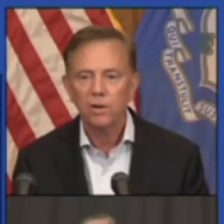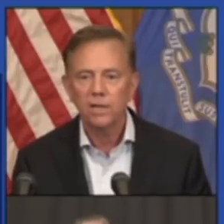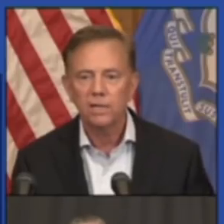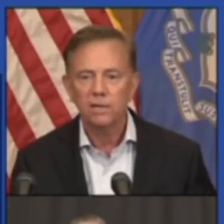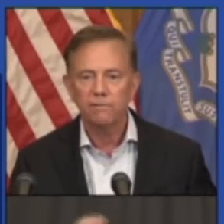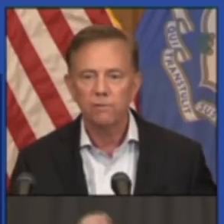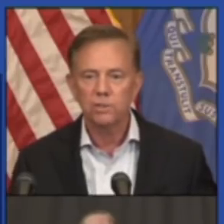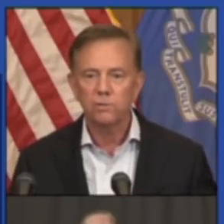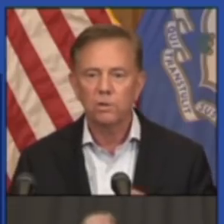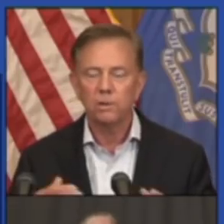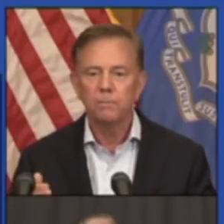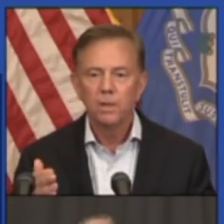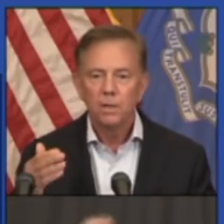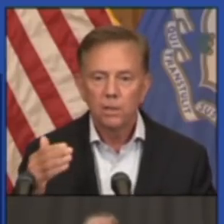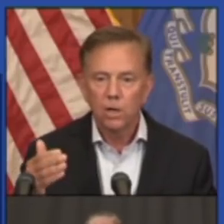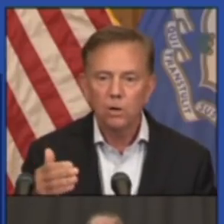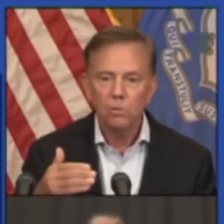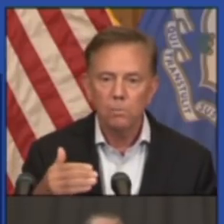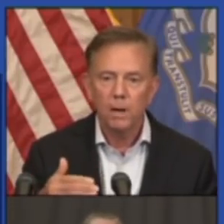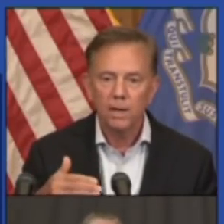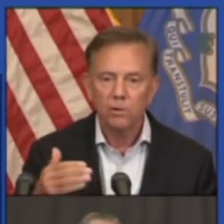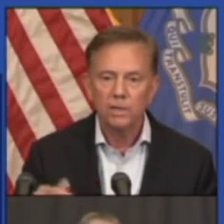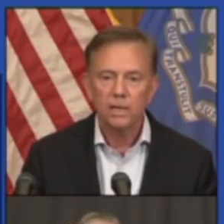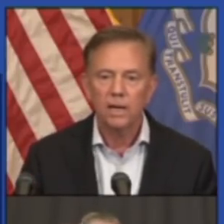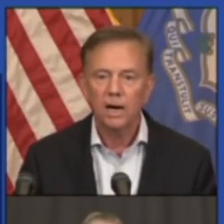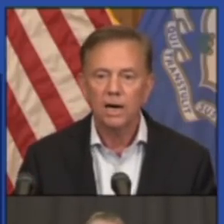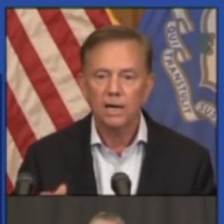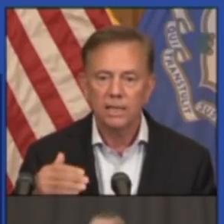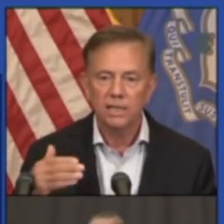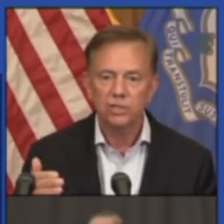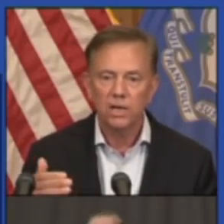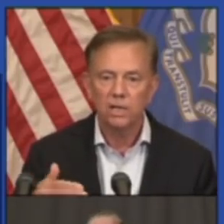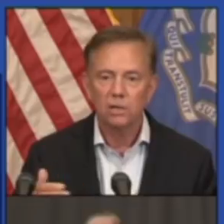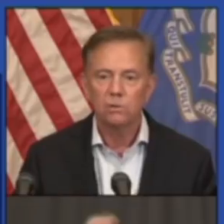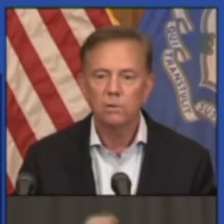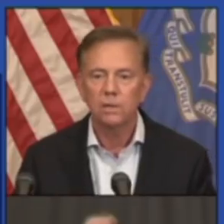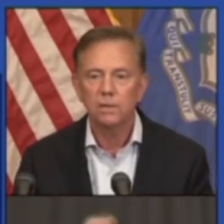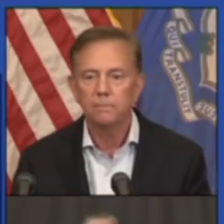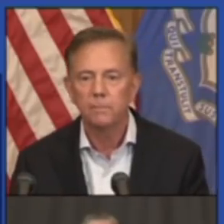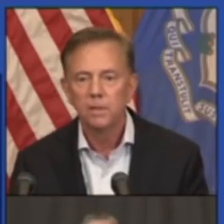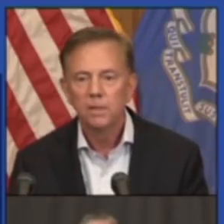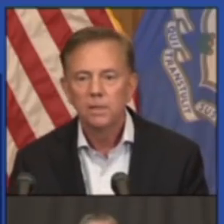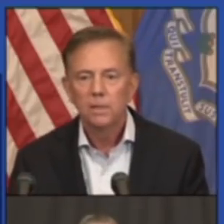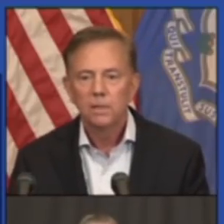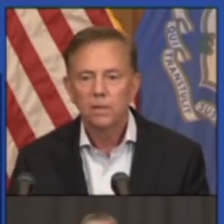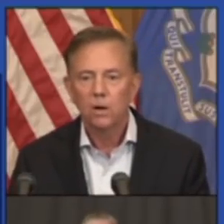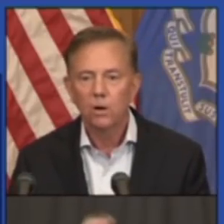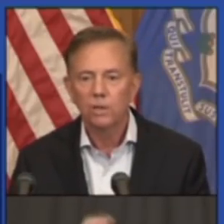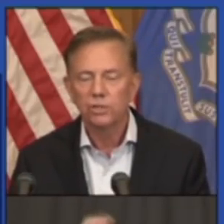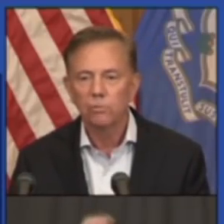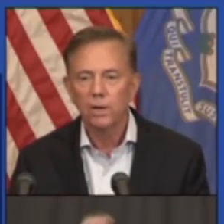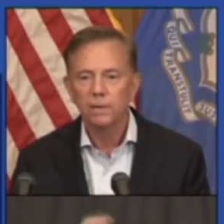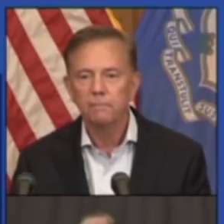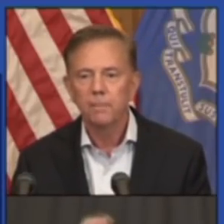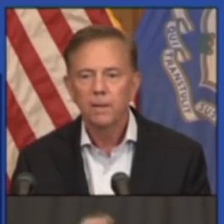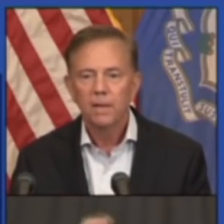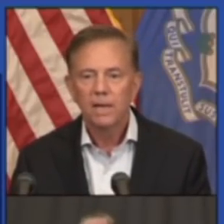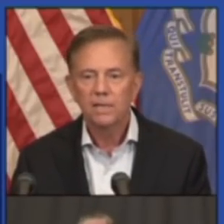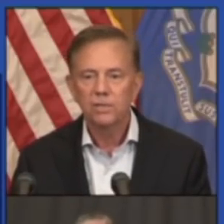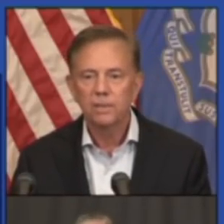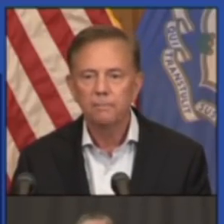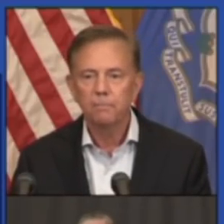to give you an idea of, first of all, low, moderate, and high. That's yellow, orange, and red.